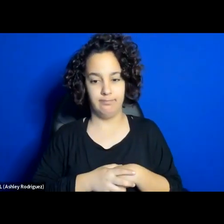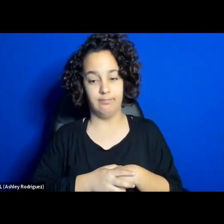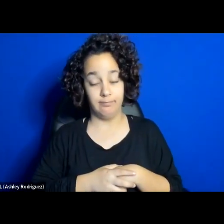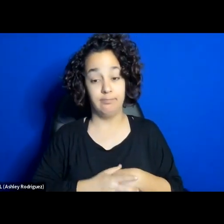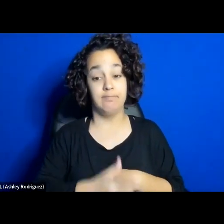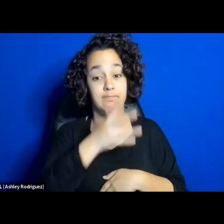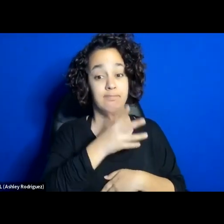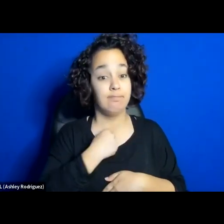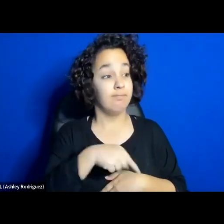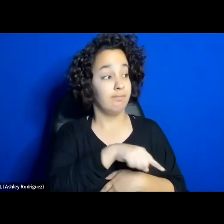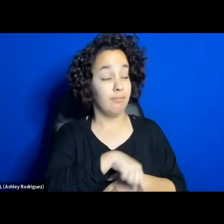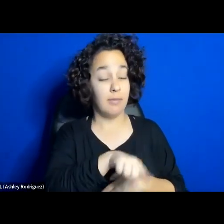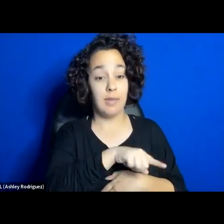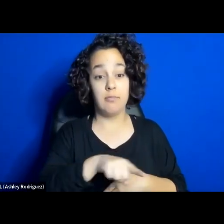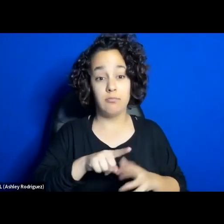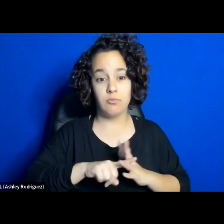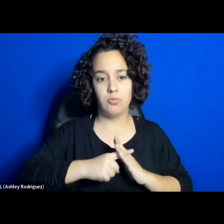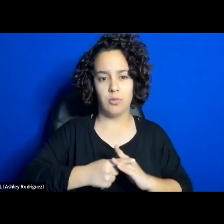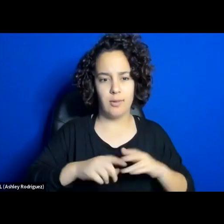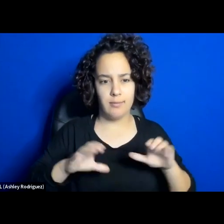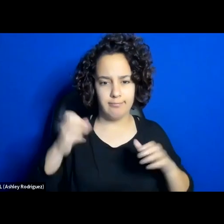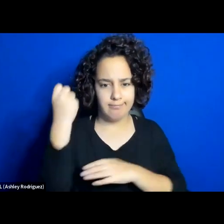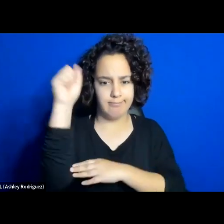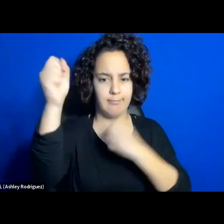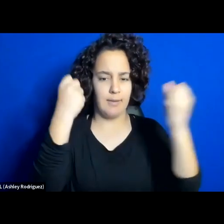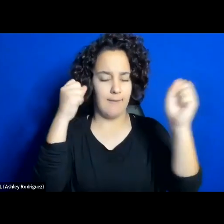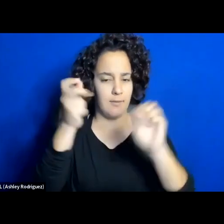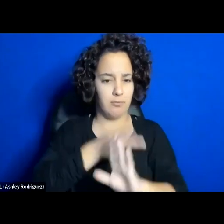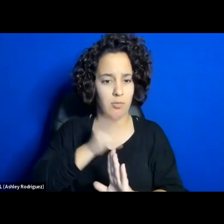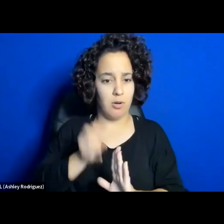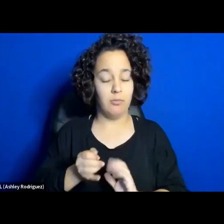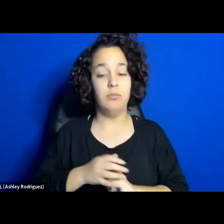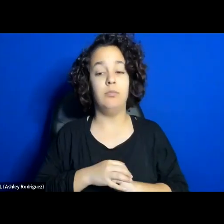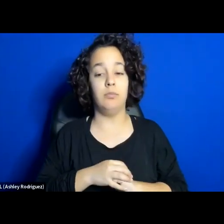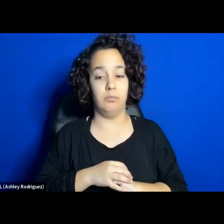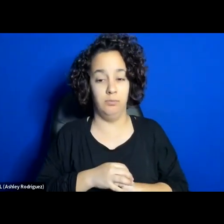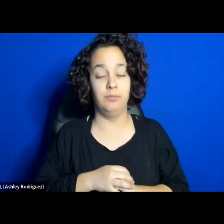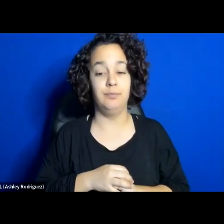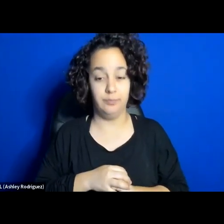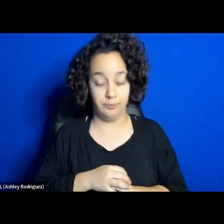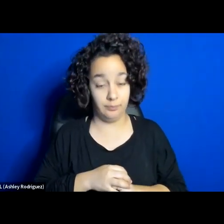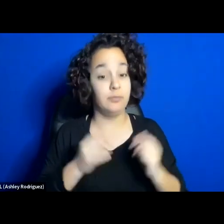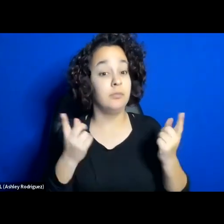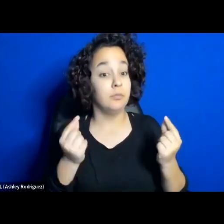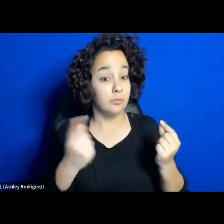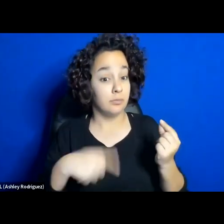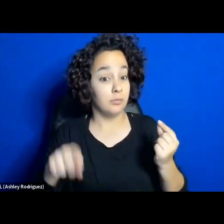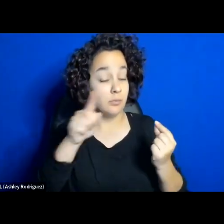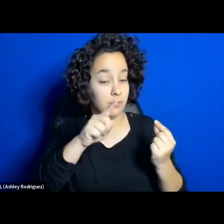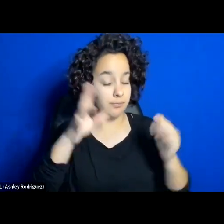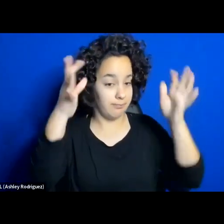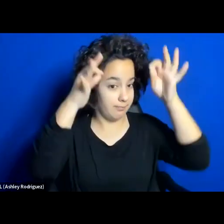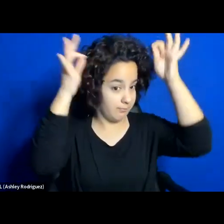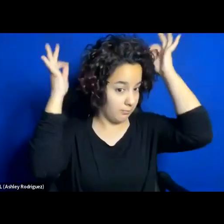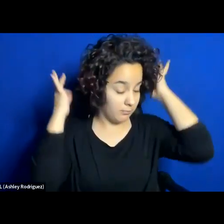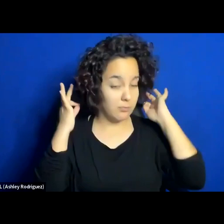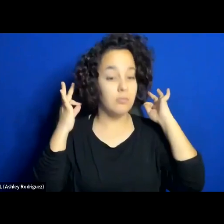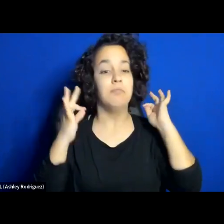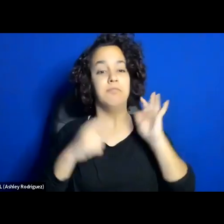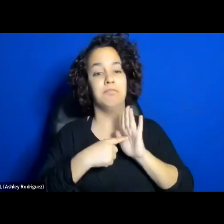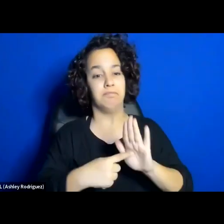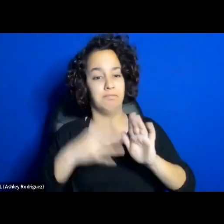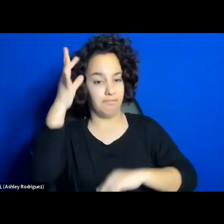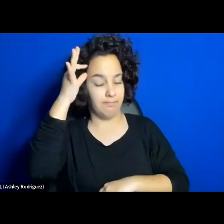of activist projects protesting compulsory hijab by unveiling in public and sharing their selfies on social media.